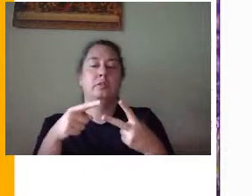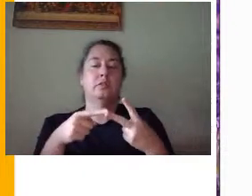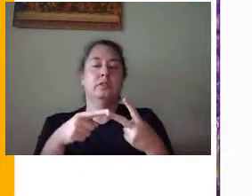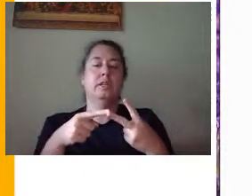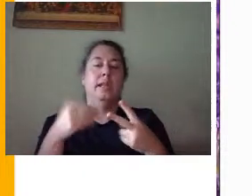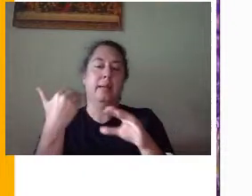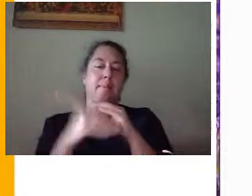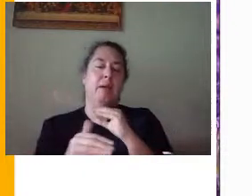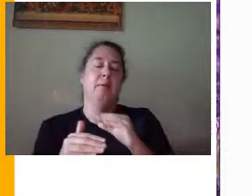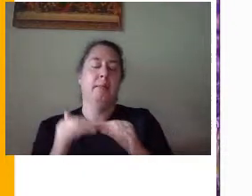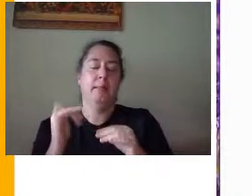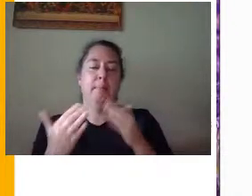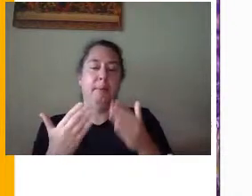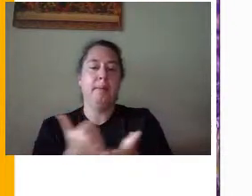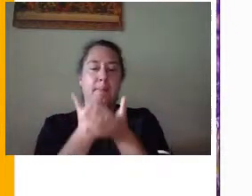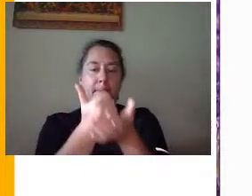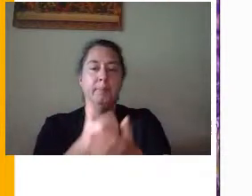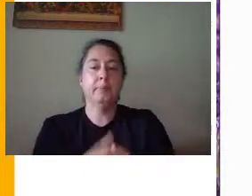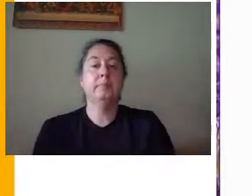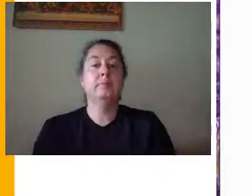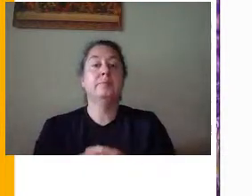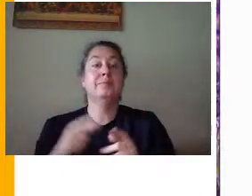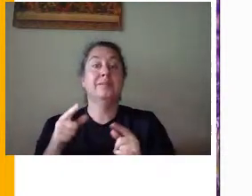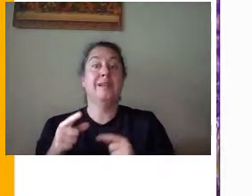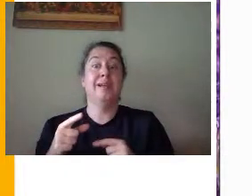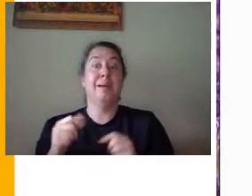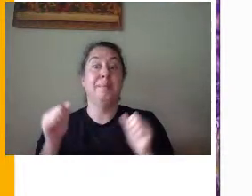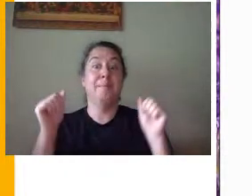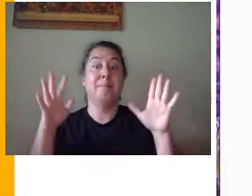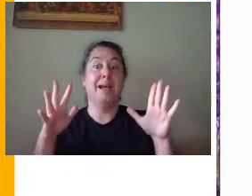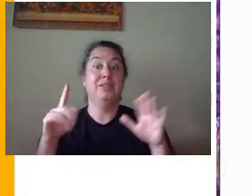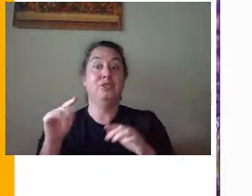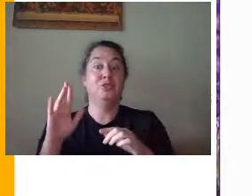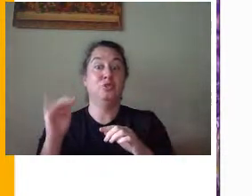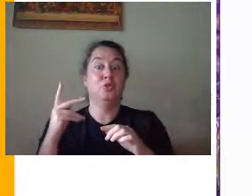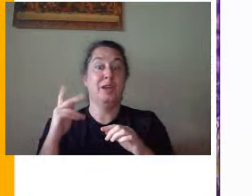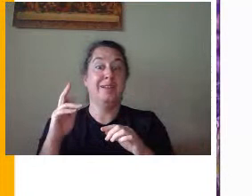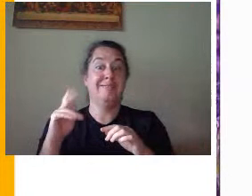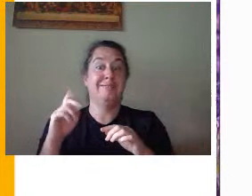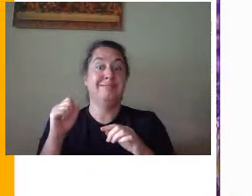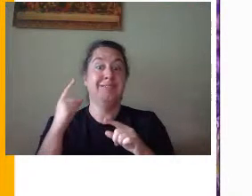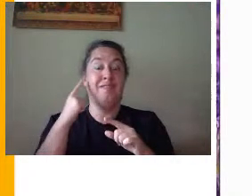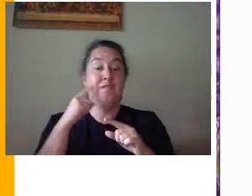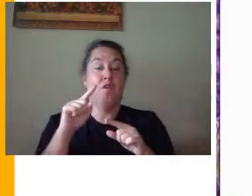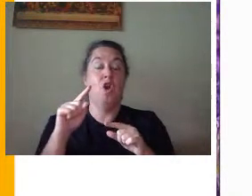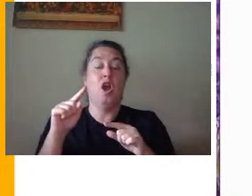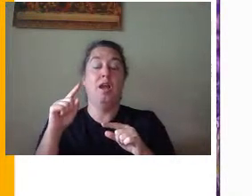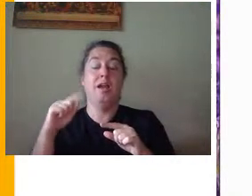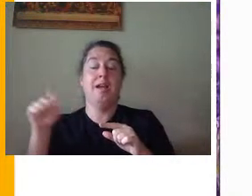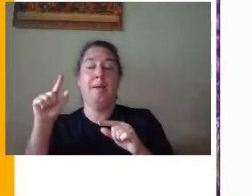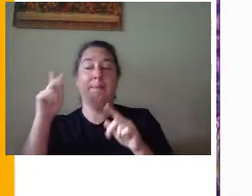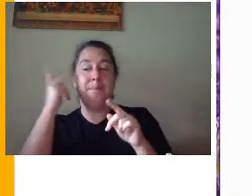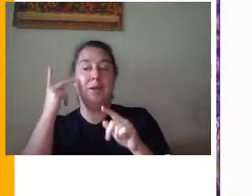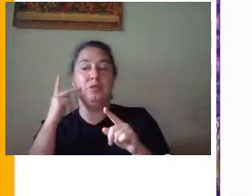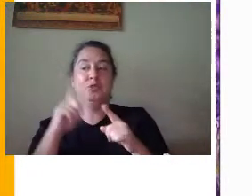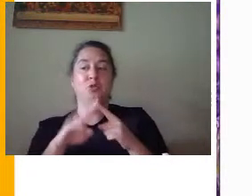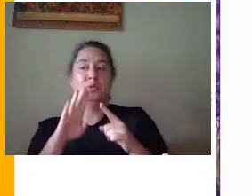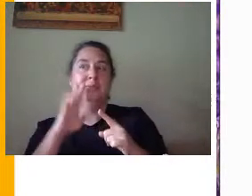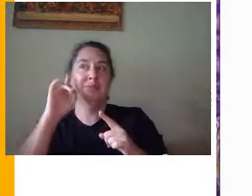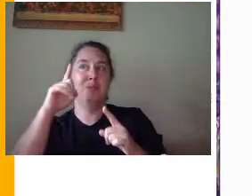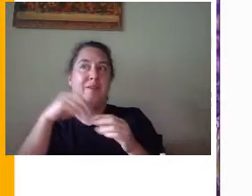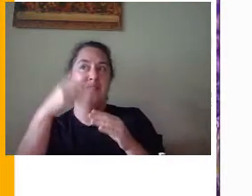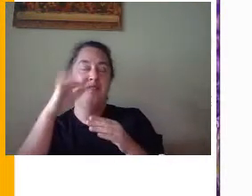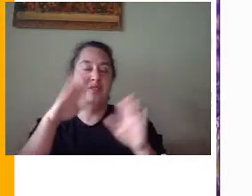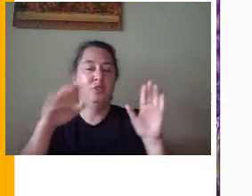Okay. And here's one. These are a few magic tricks to help parents look like geniuses in front of their kids. When you're writing stuff for your